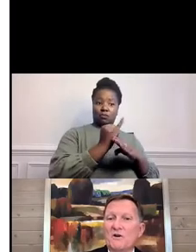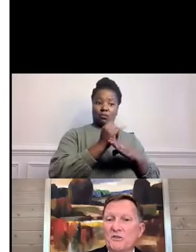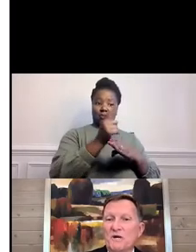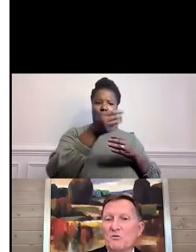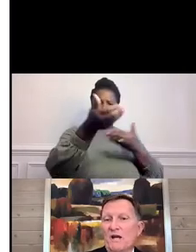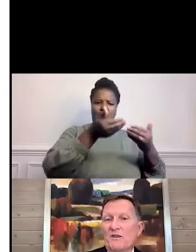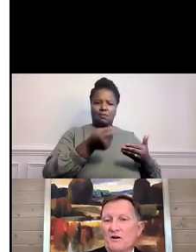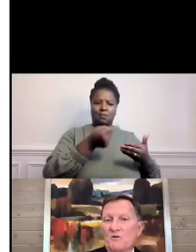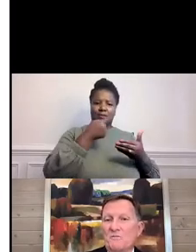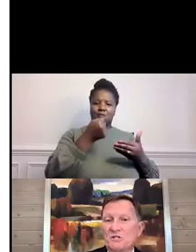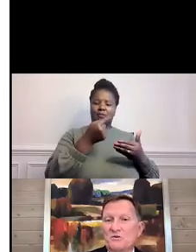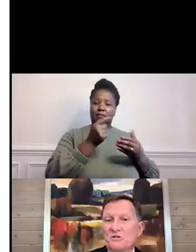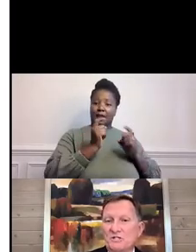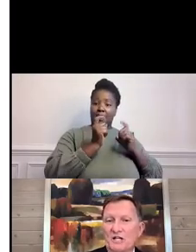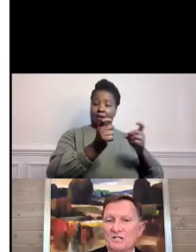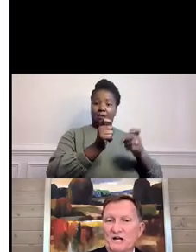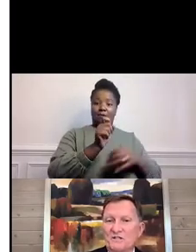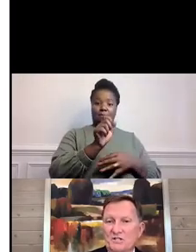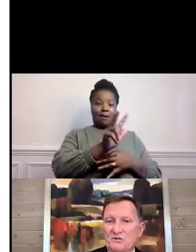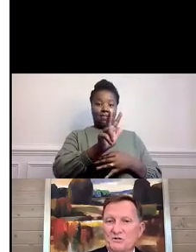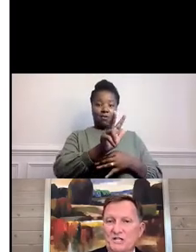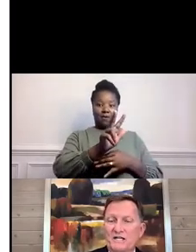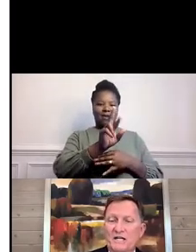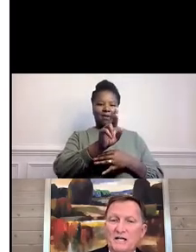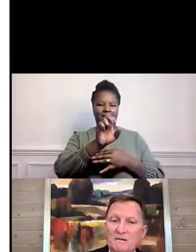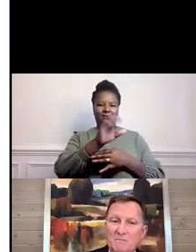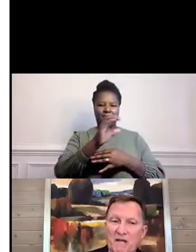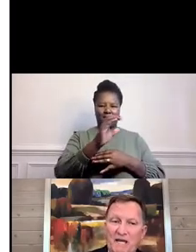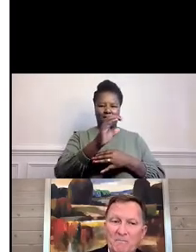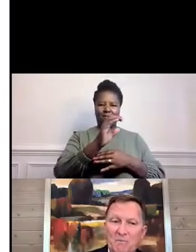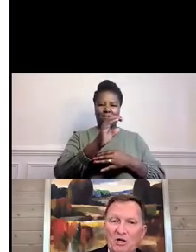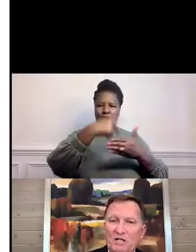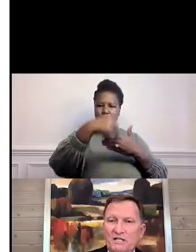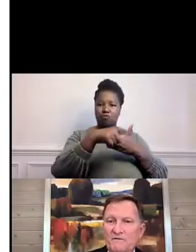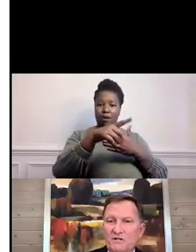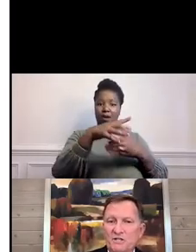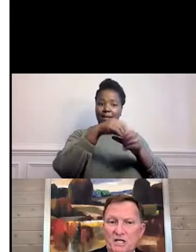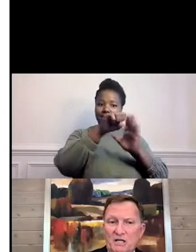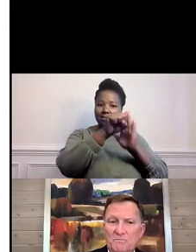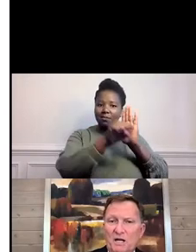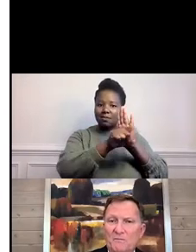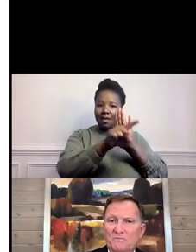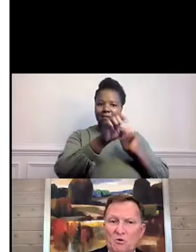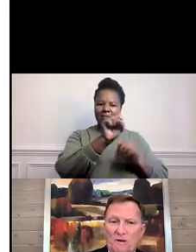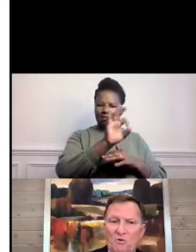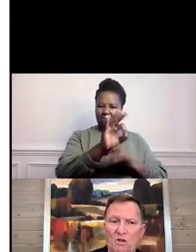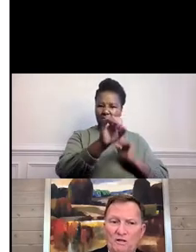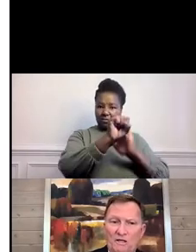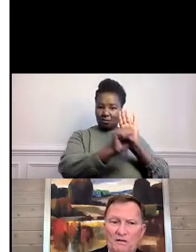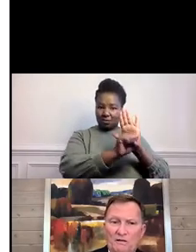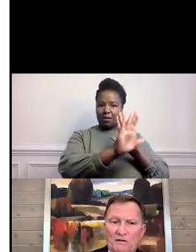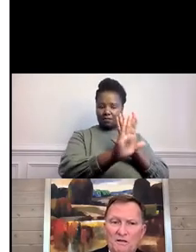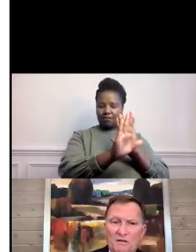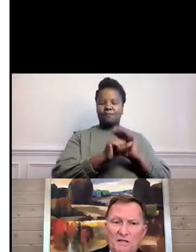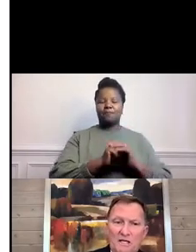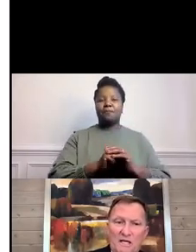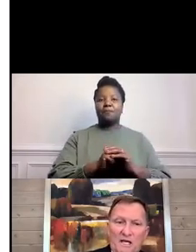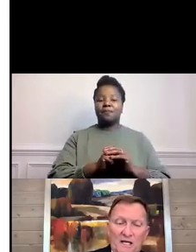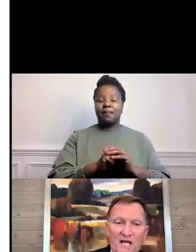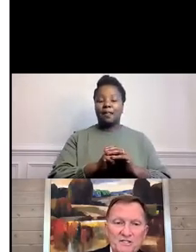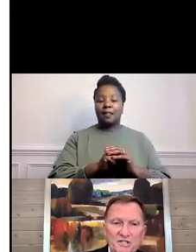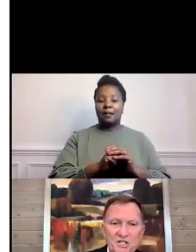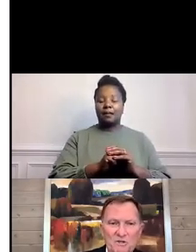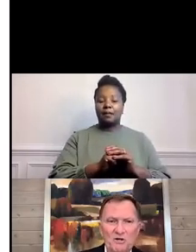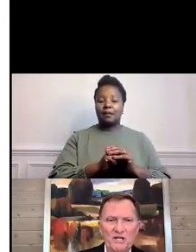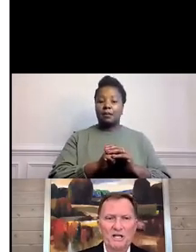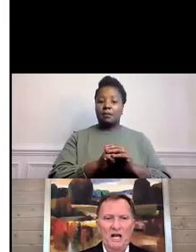for three rec therapy students still at San Francisco State, making a marked difference in program quality. And